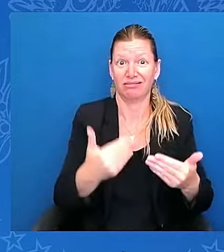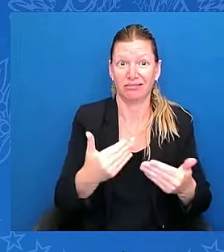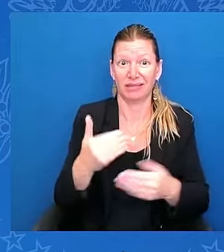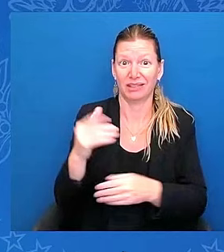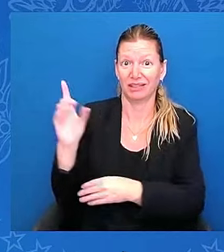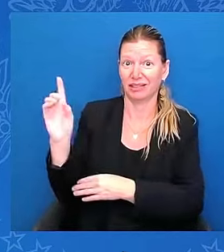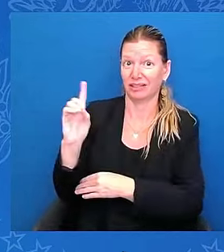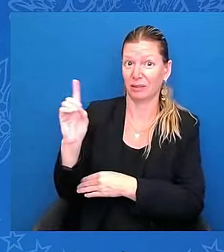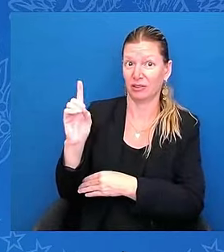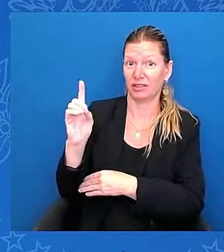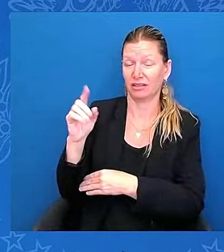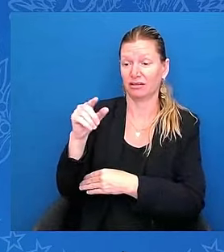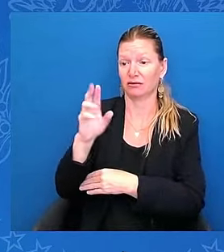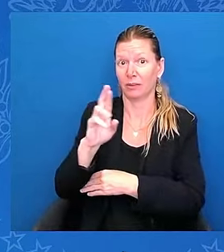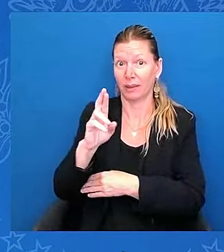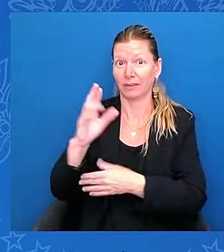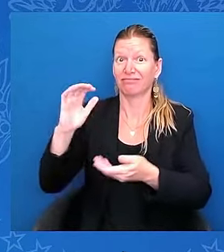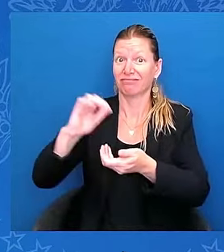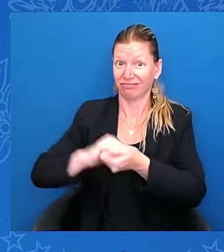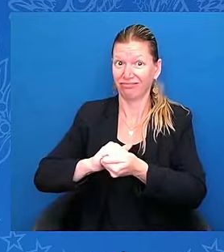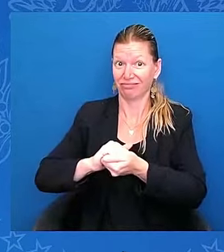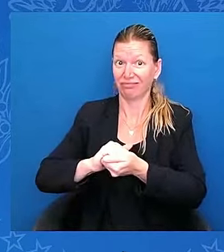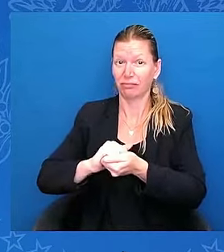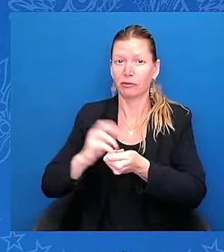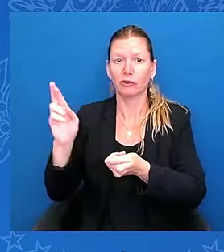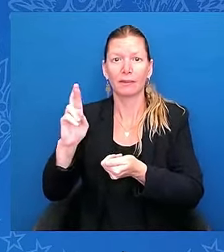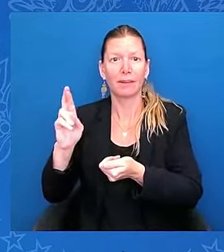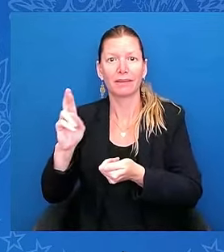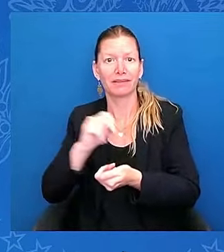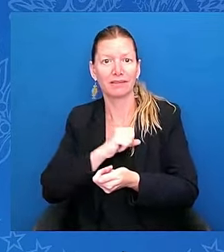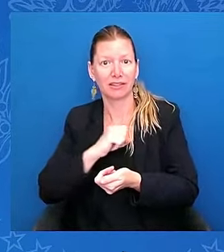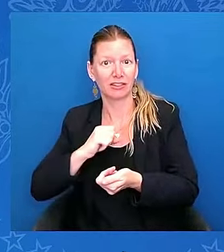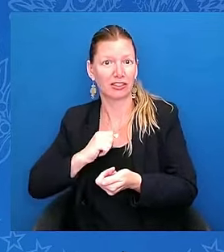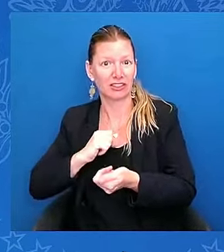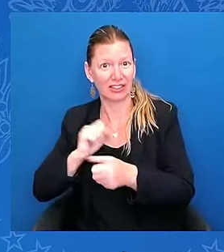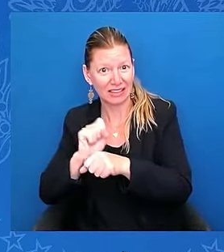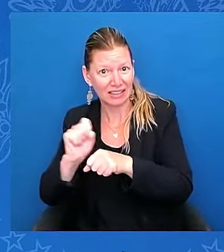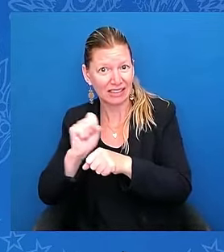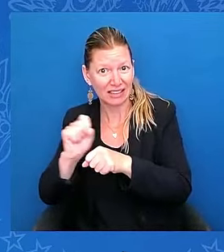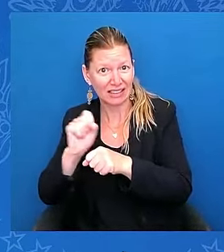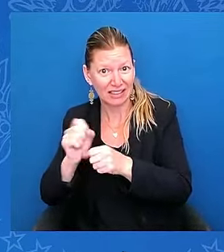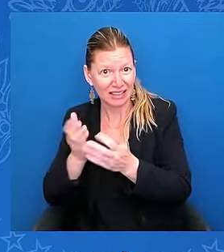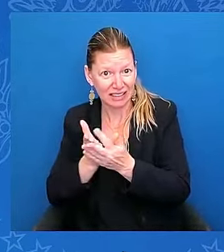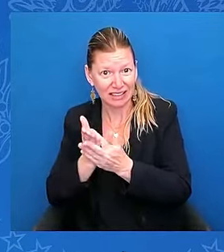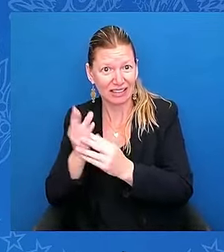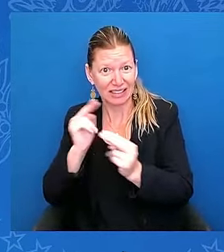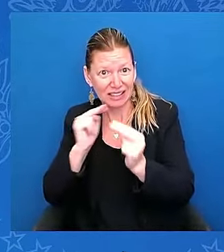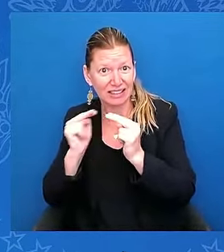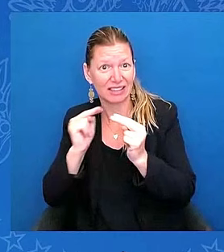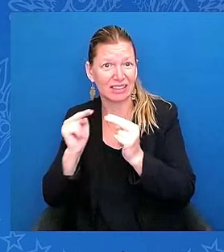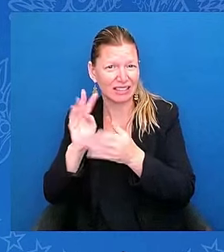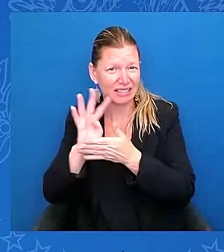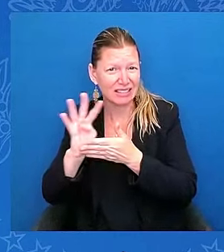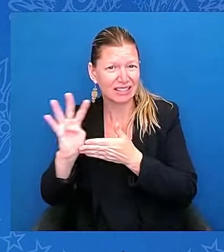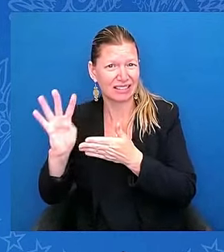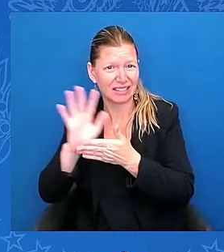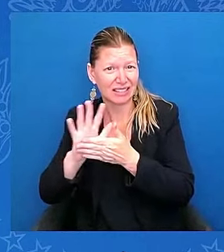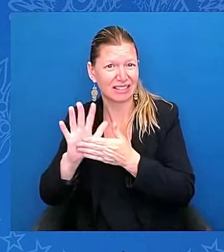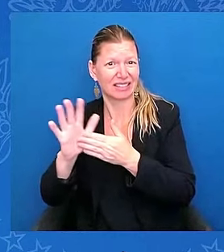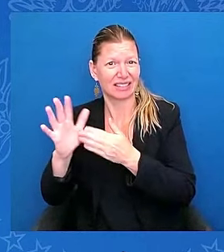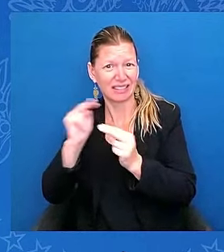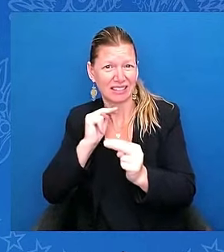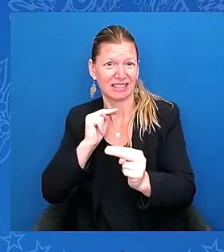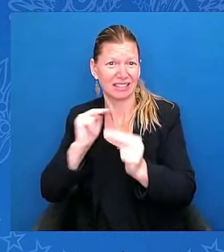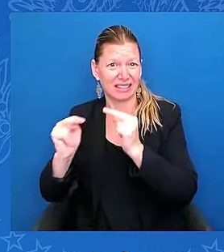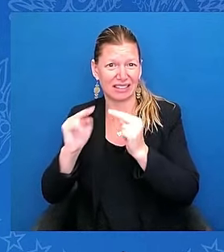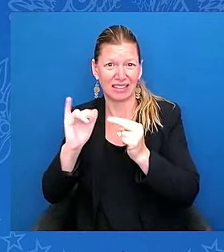work through in over a four- or five-week period — the strongest bipartisan security agreement that's ever been